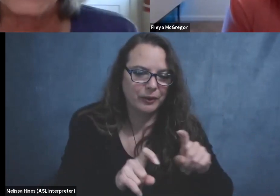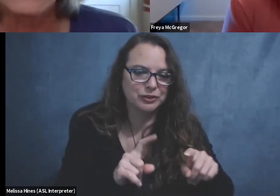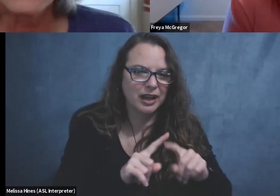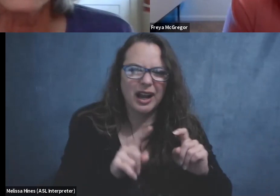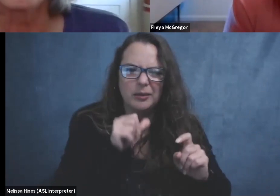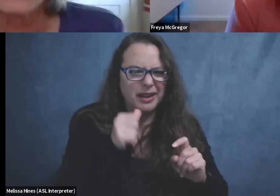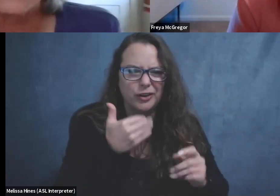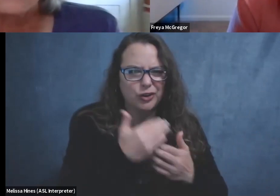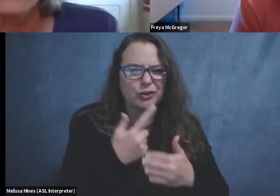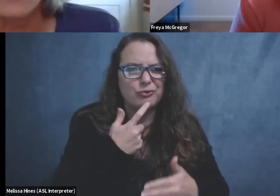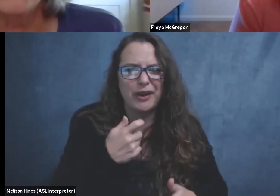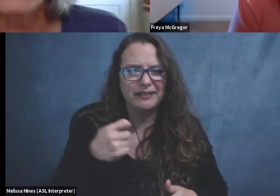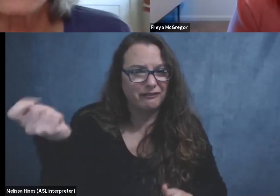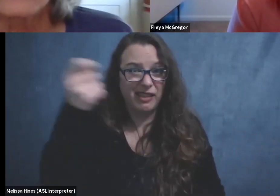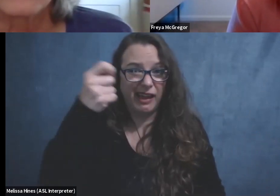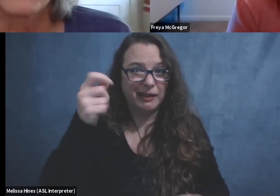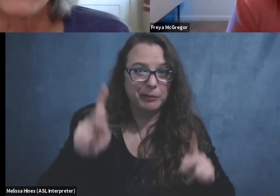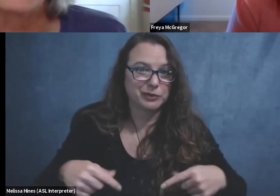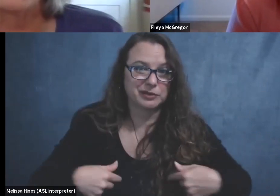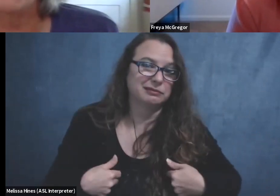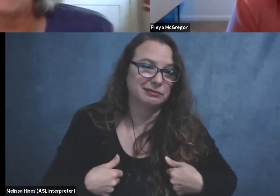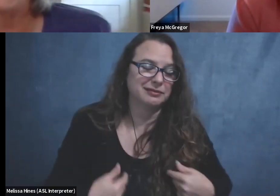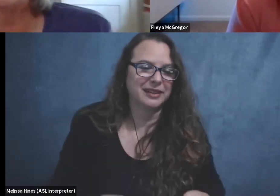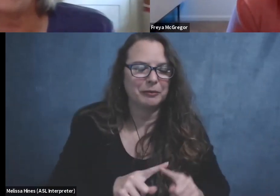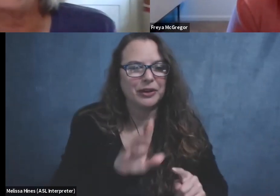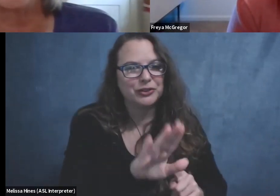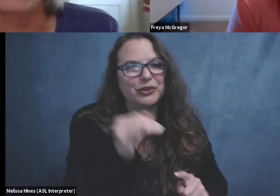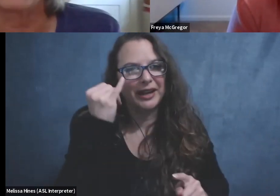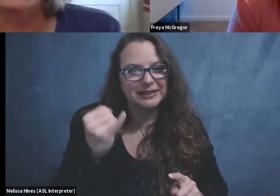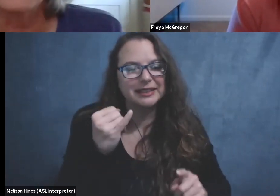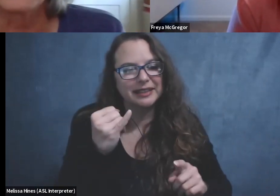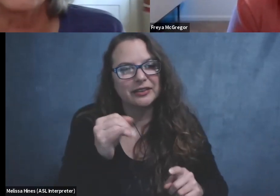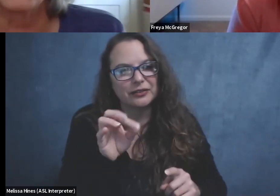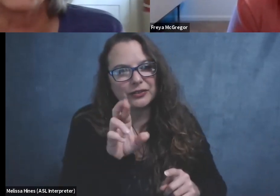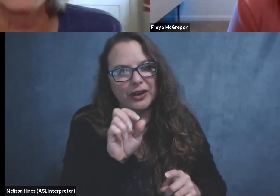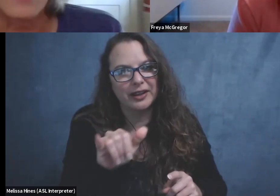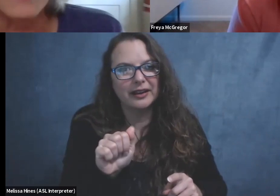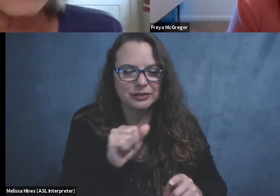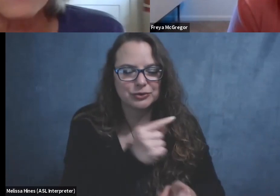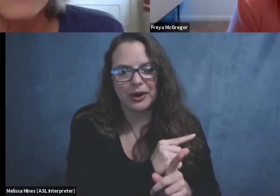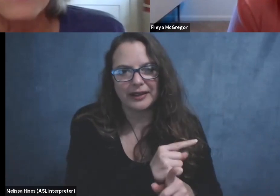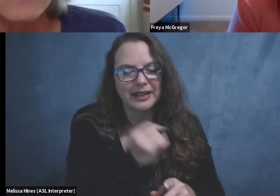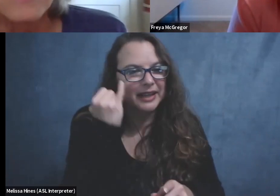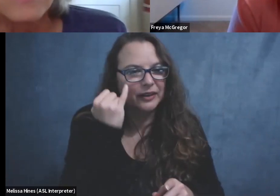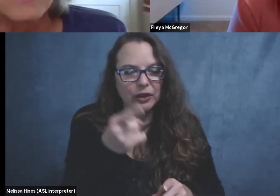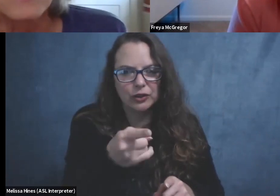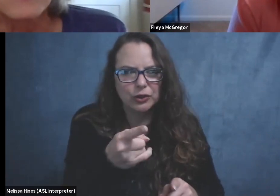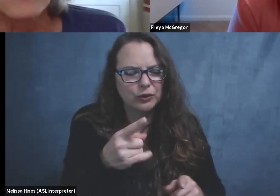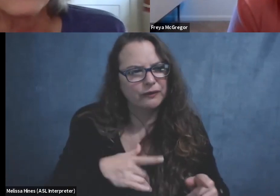person, but really I think, uh, your idea Freya is right about if you wouldn't ask